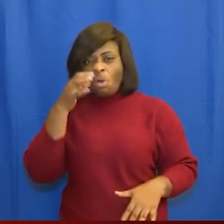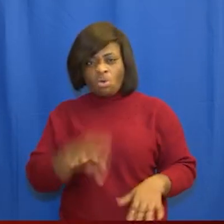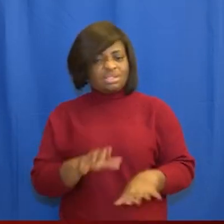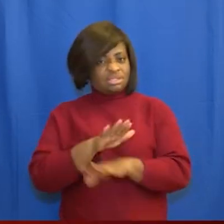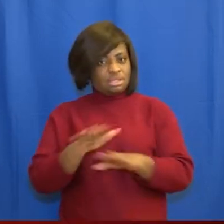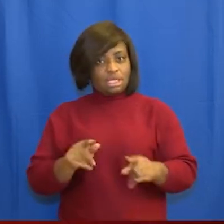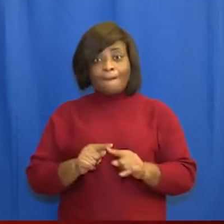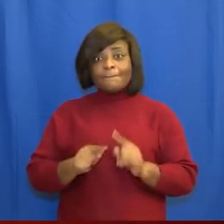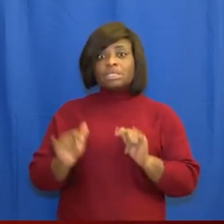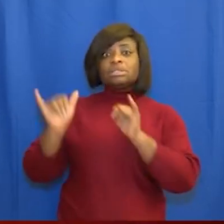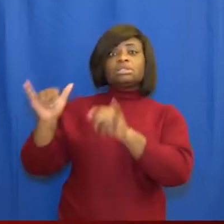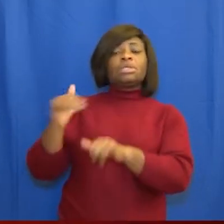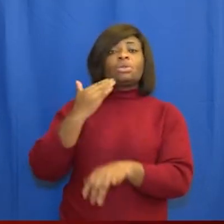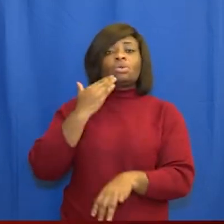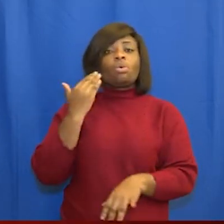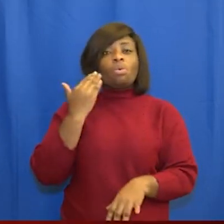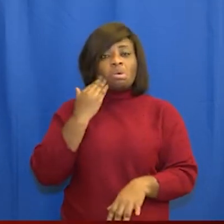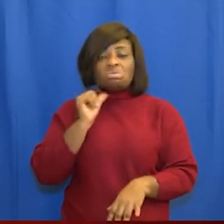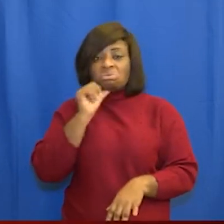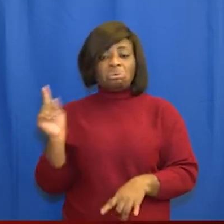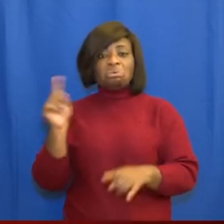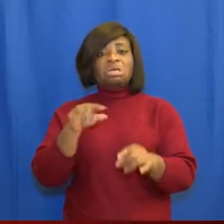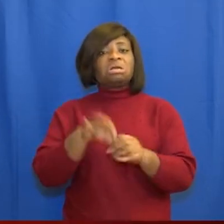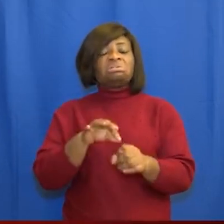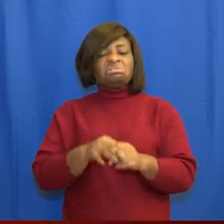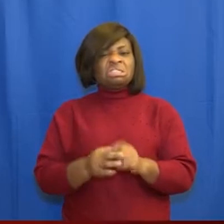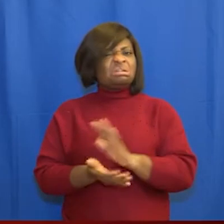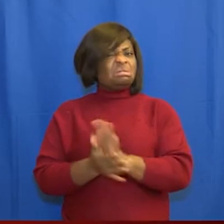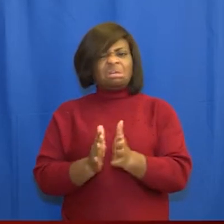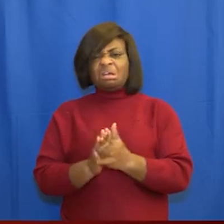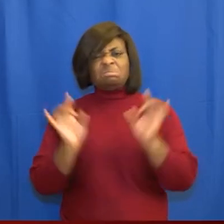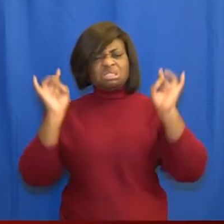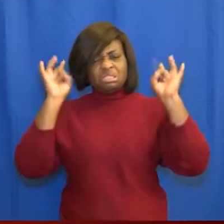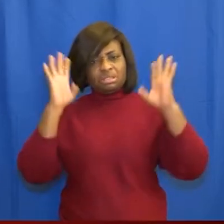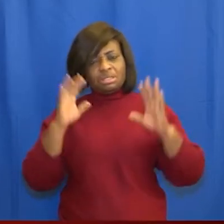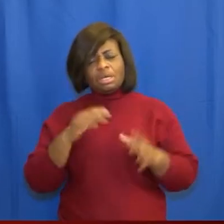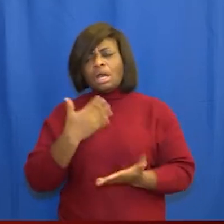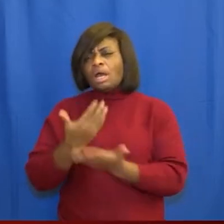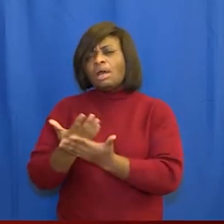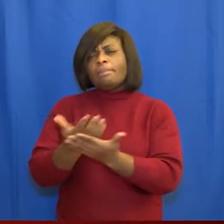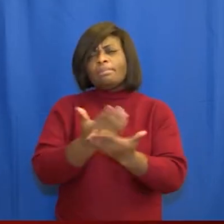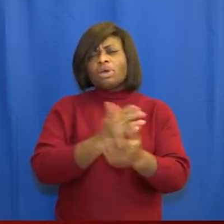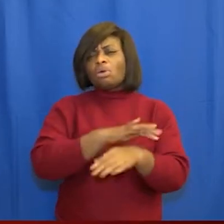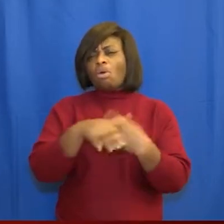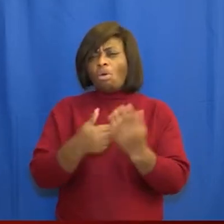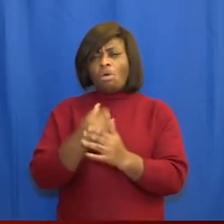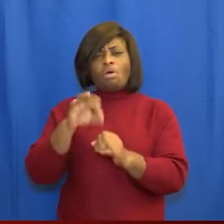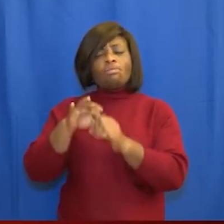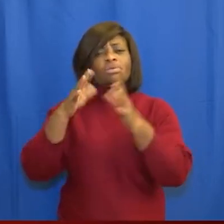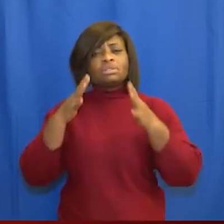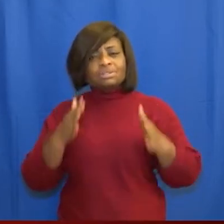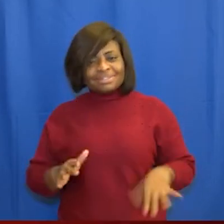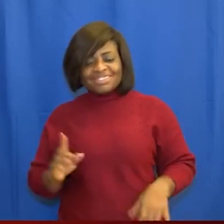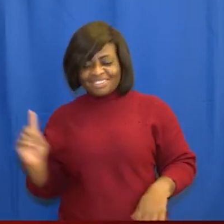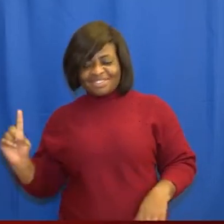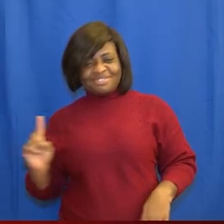home can come at a very steep price so i entreat all eligible voters to